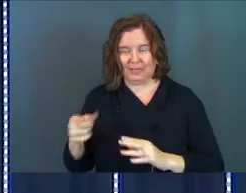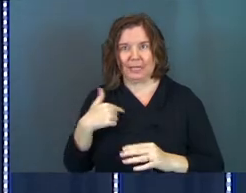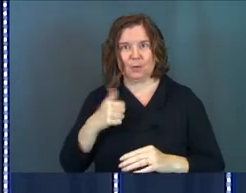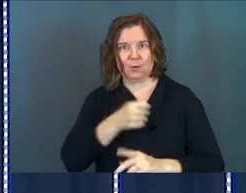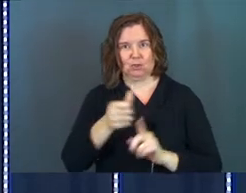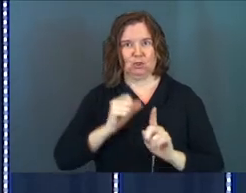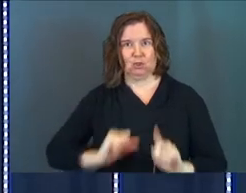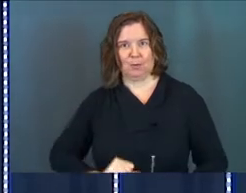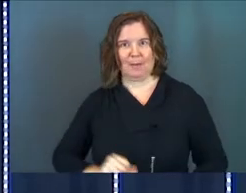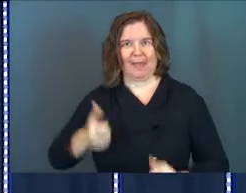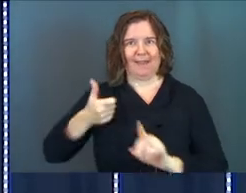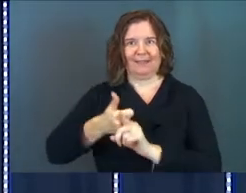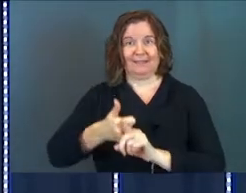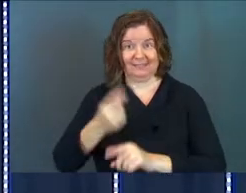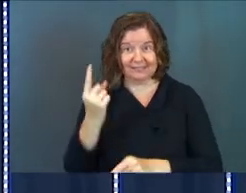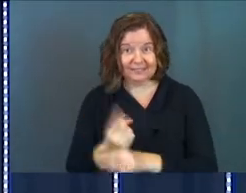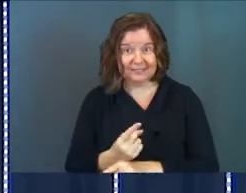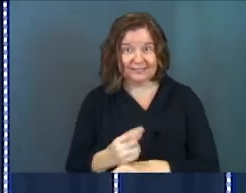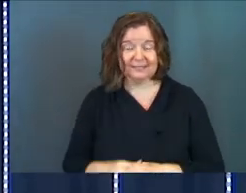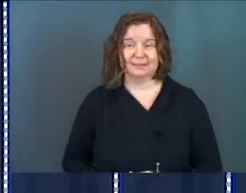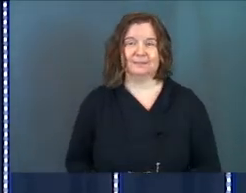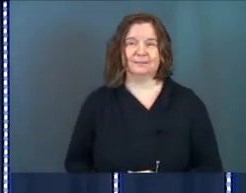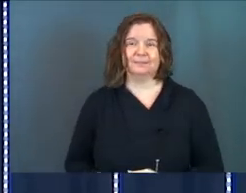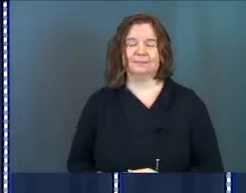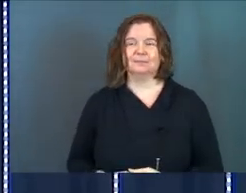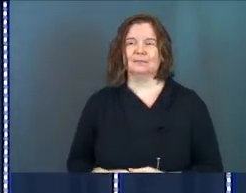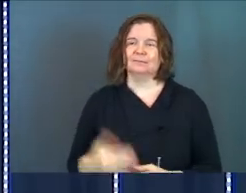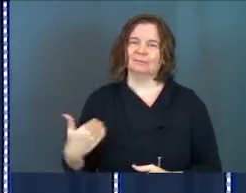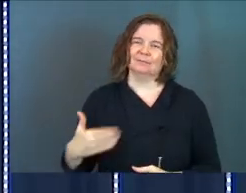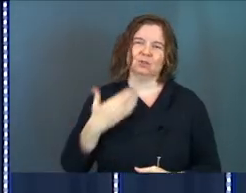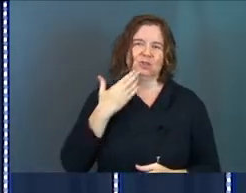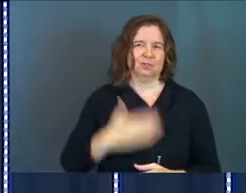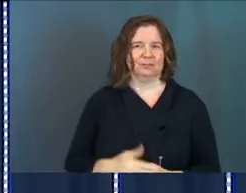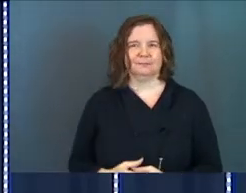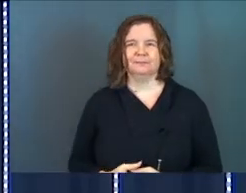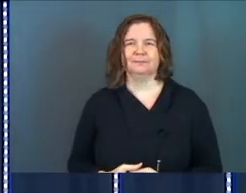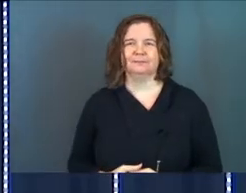he was Superman, right? So good.